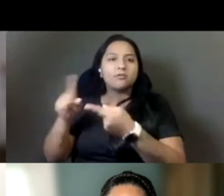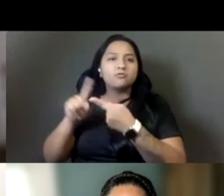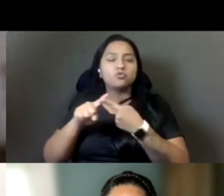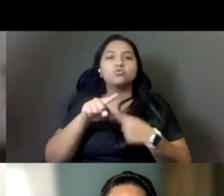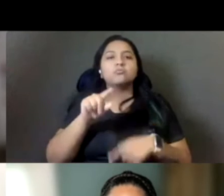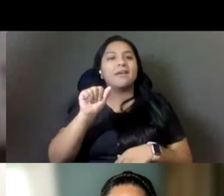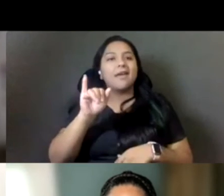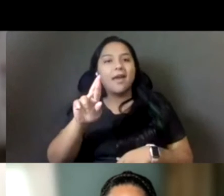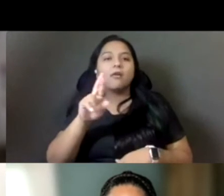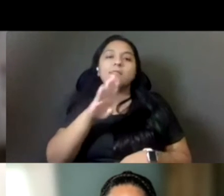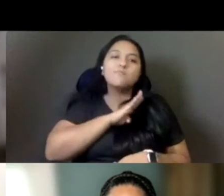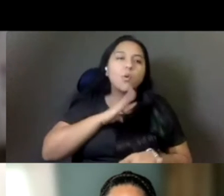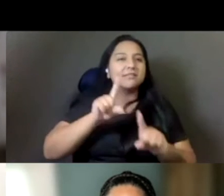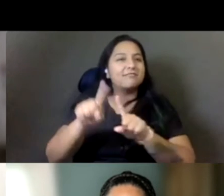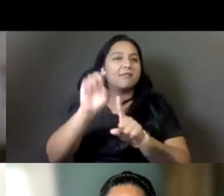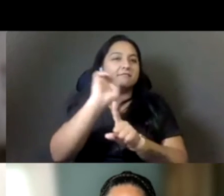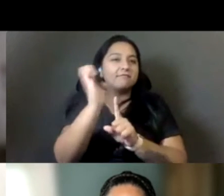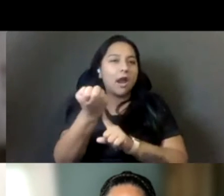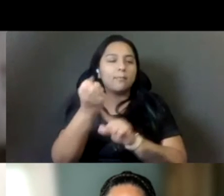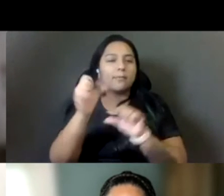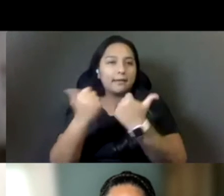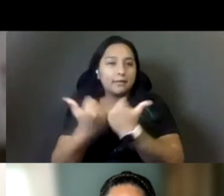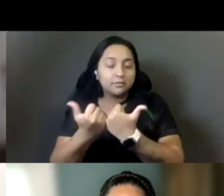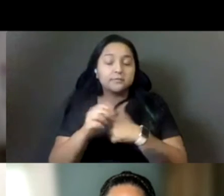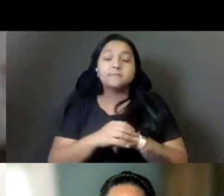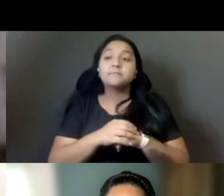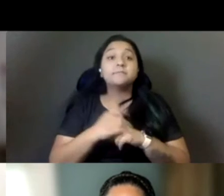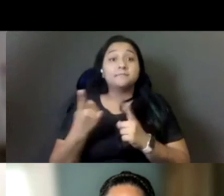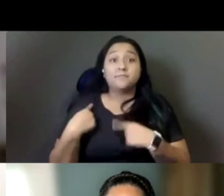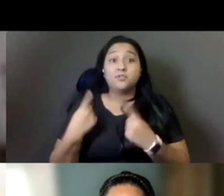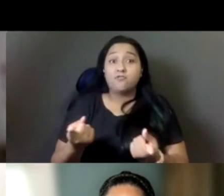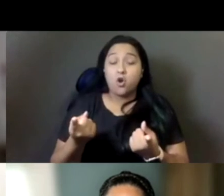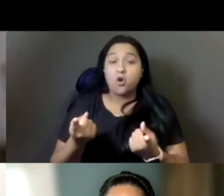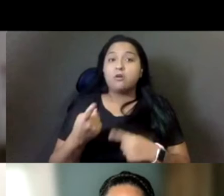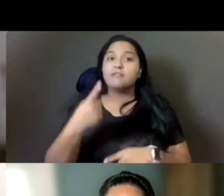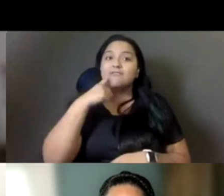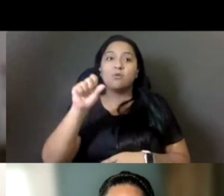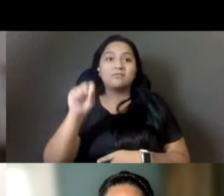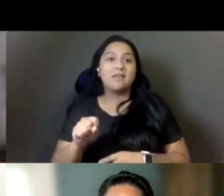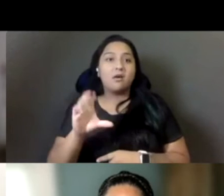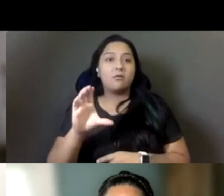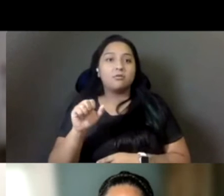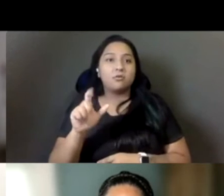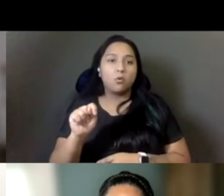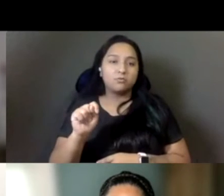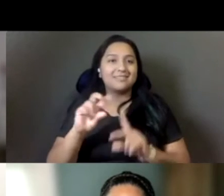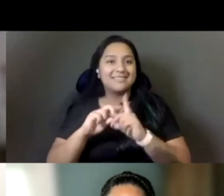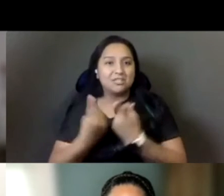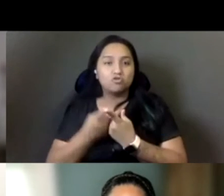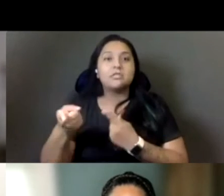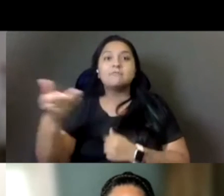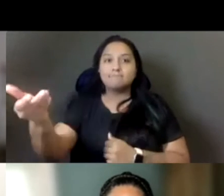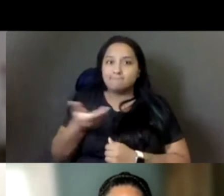and that he made, um, in office so far, um, for the South Coast District allowed us to get a huge